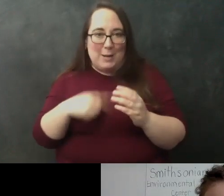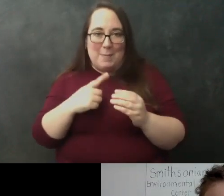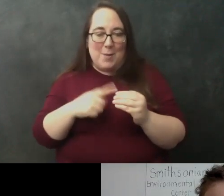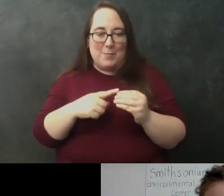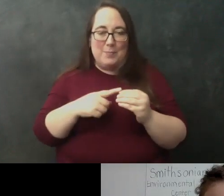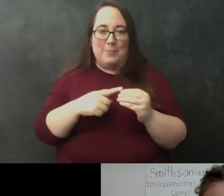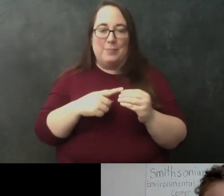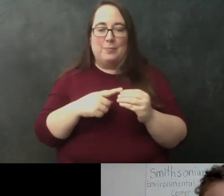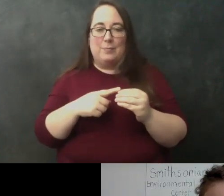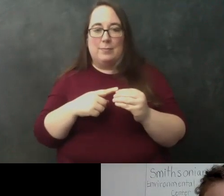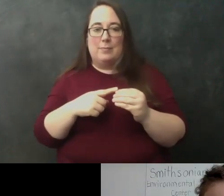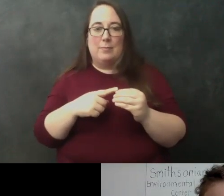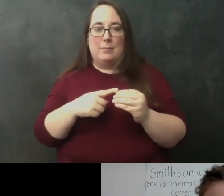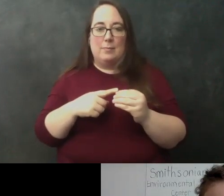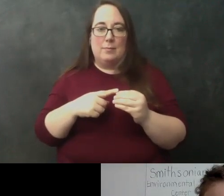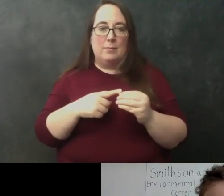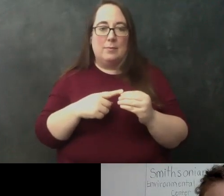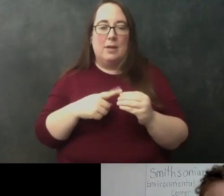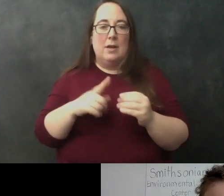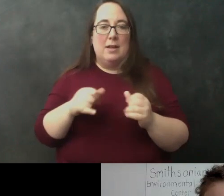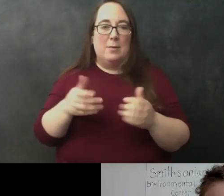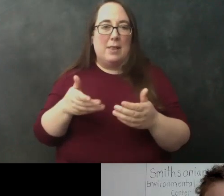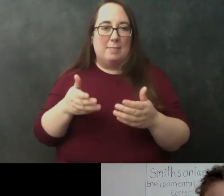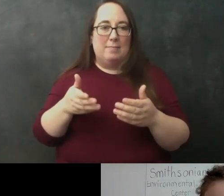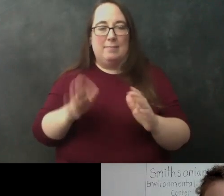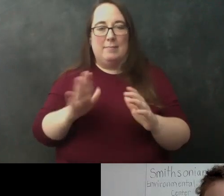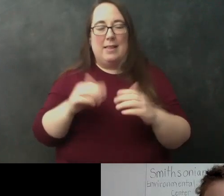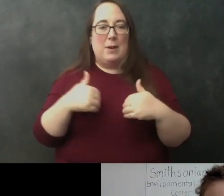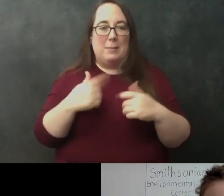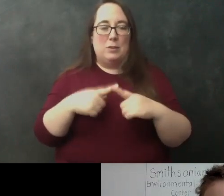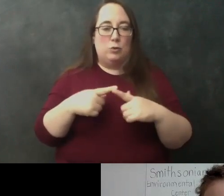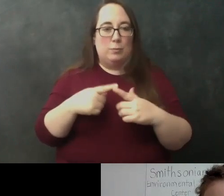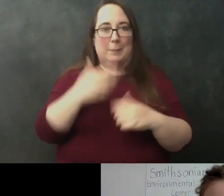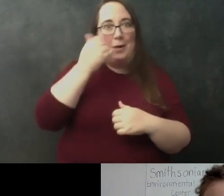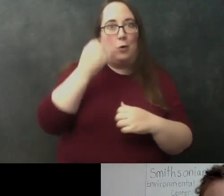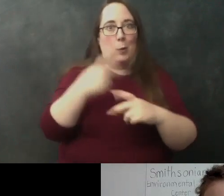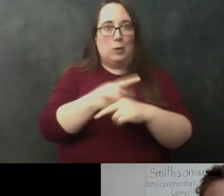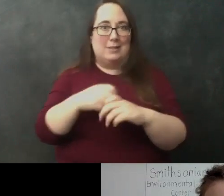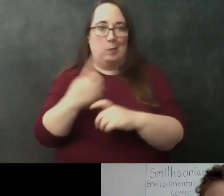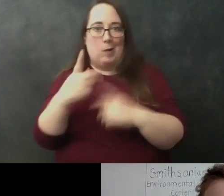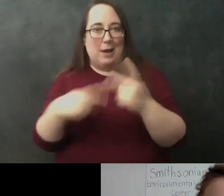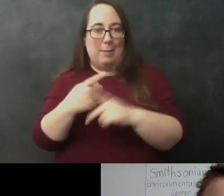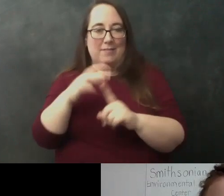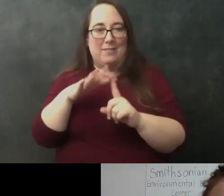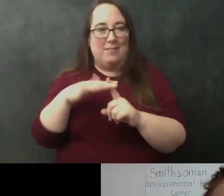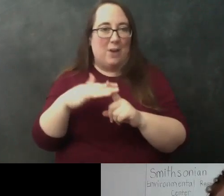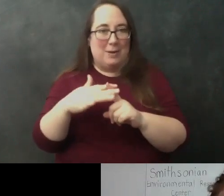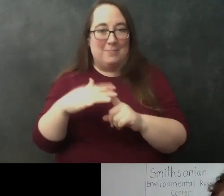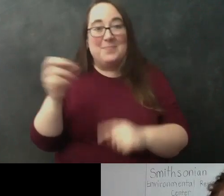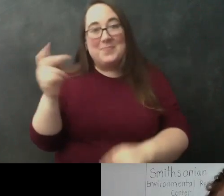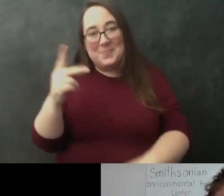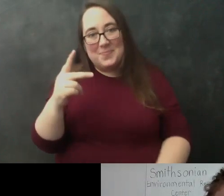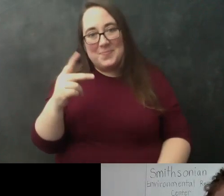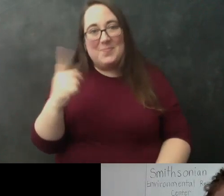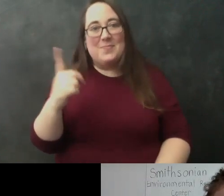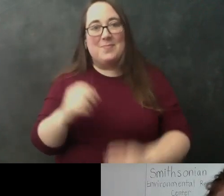would would allow an animal to do better or worse in a certain type of environment awesome so then we had another